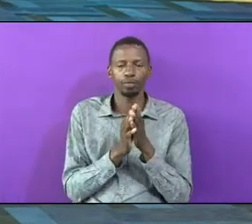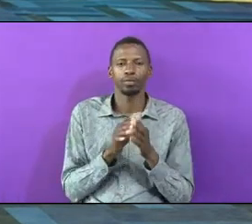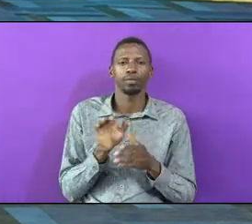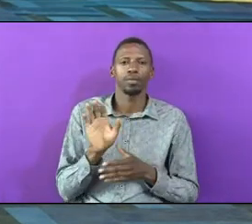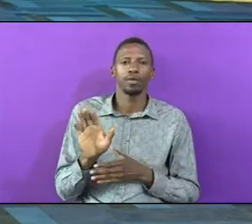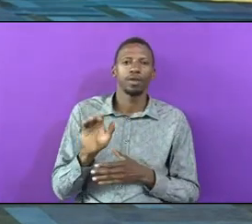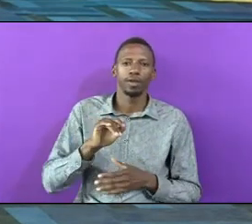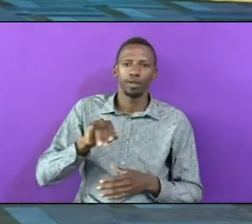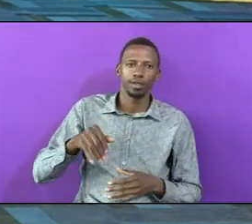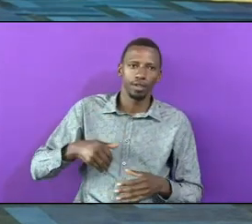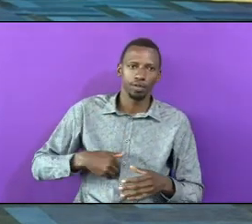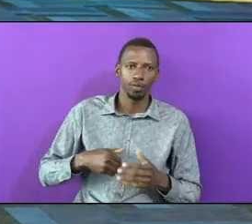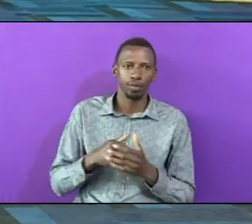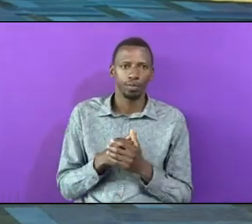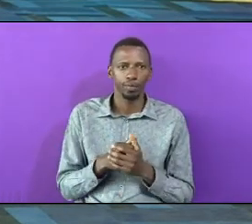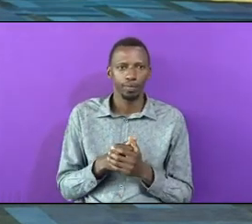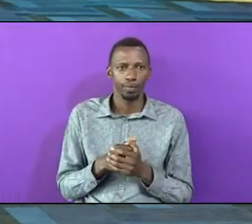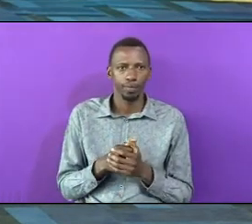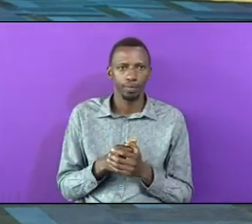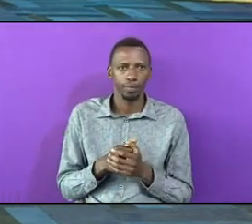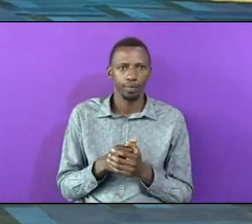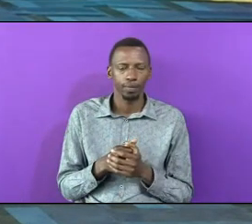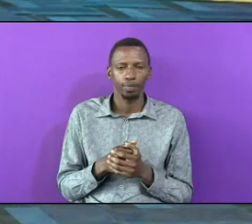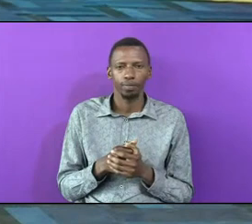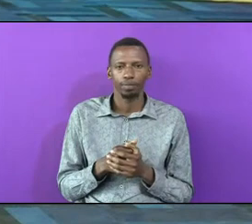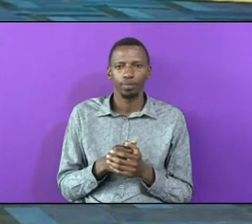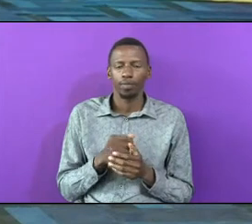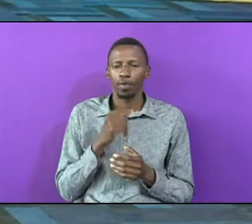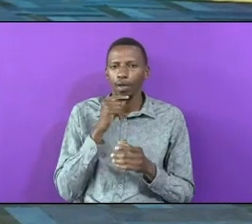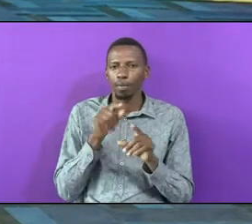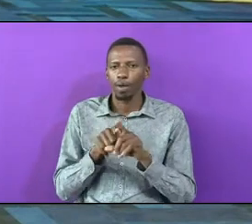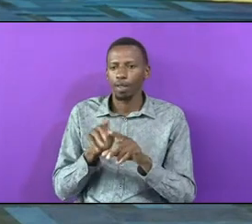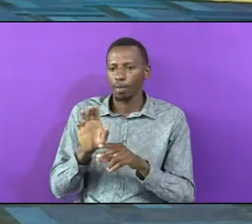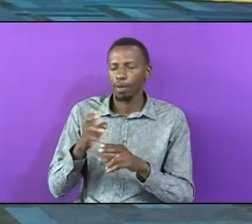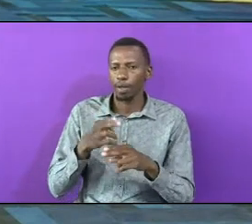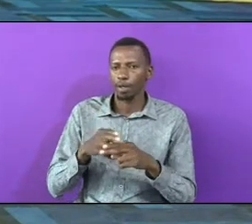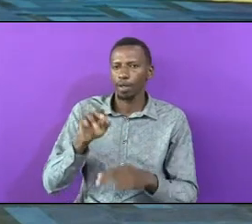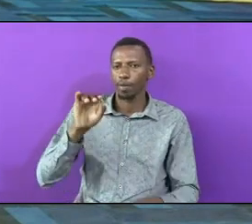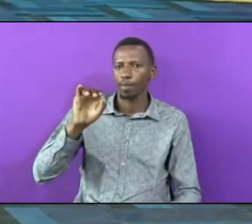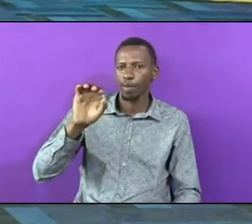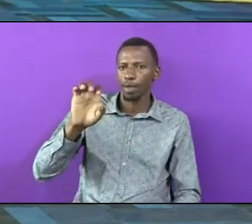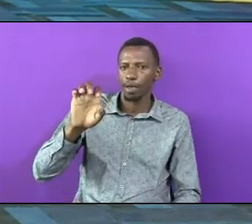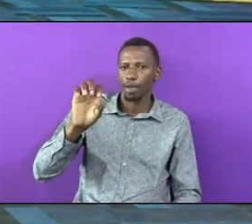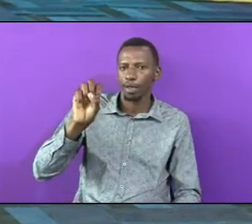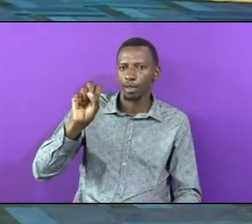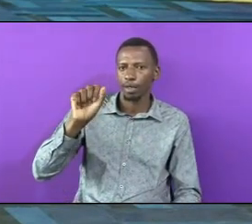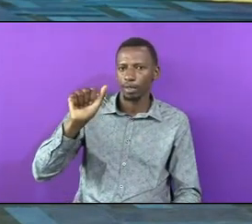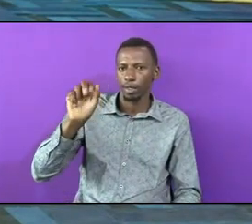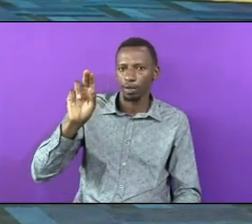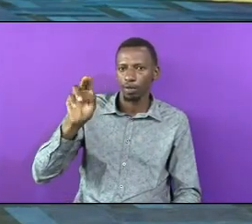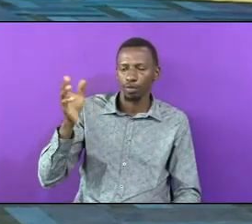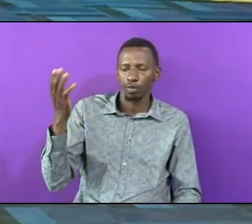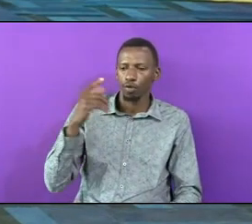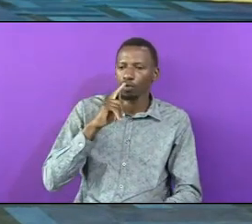The Brother To Isau Isau Had Been Promised The Blessings Of A First Born